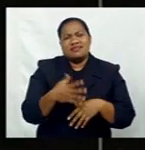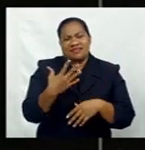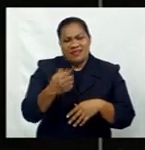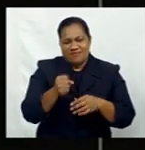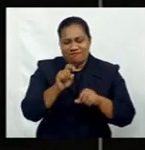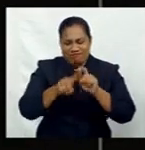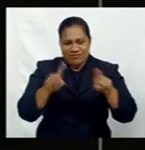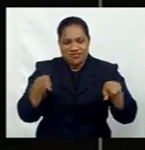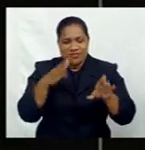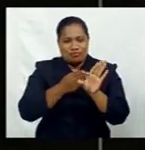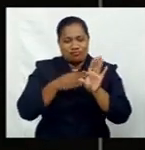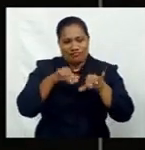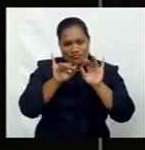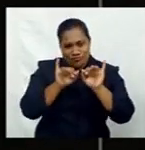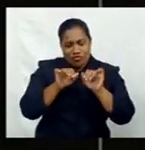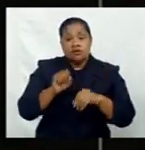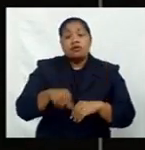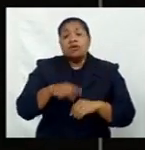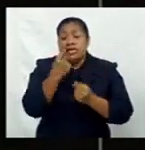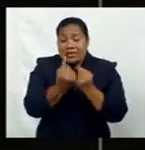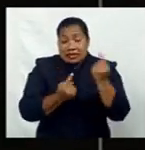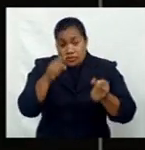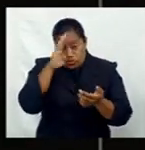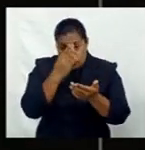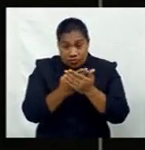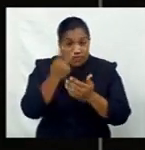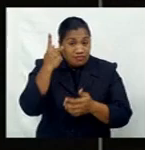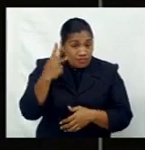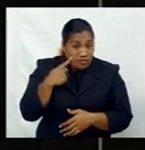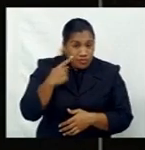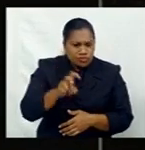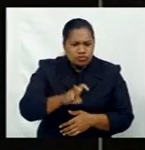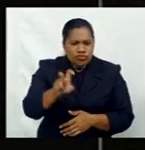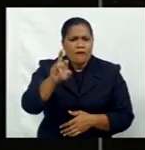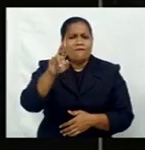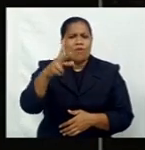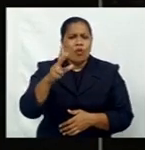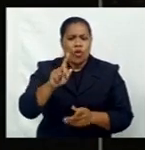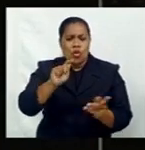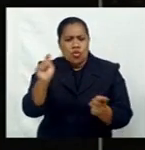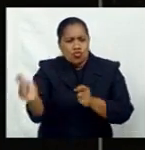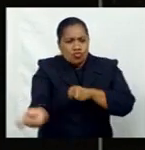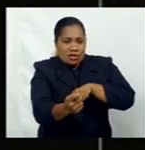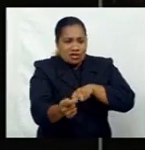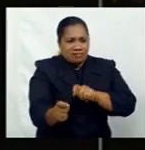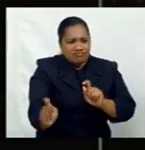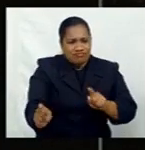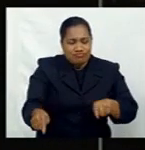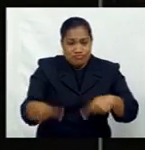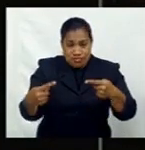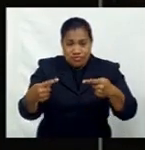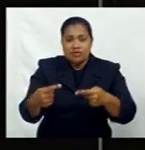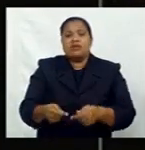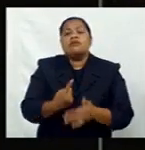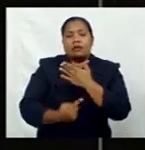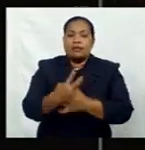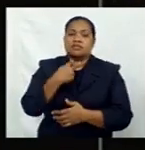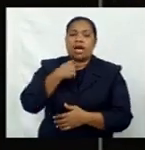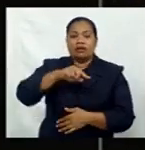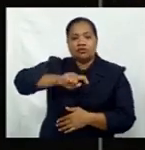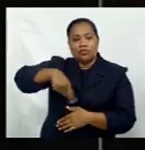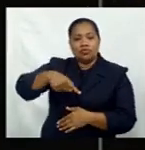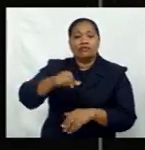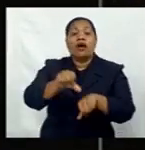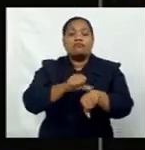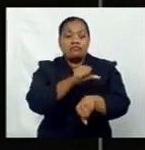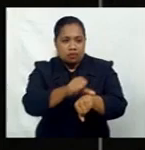students, four teachers, and four parents who traveled for a cricket competition have been stranded in Suva since April. Josiah